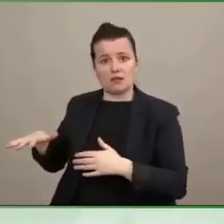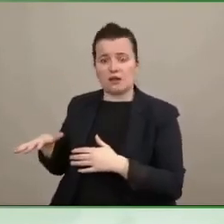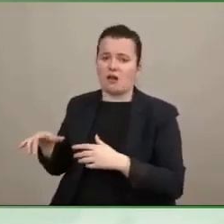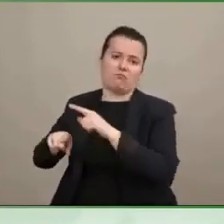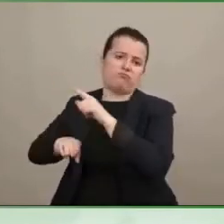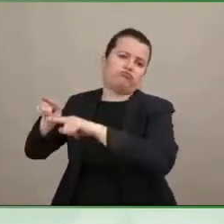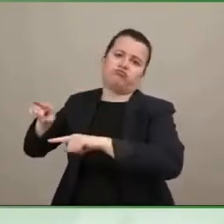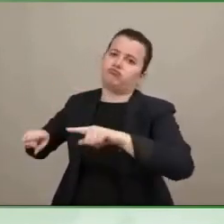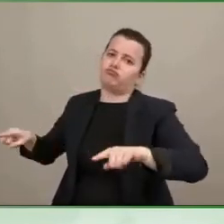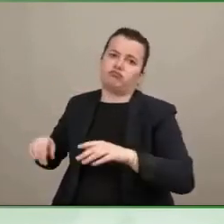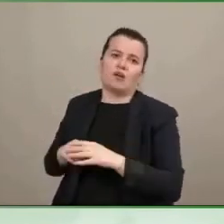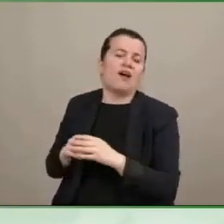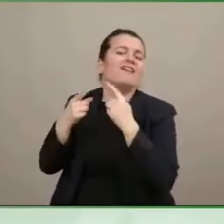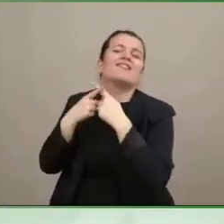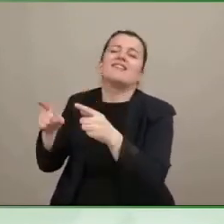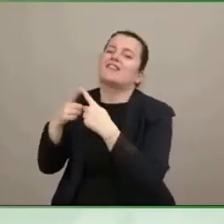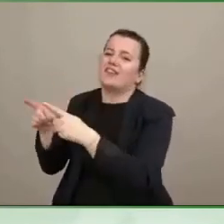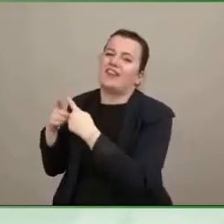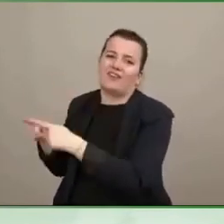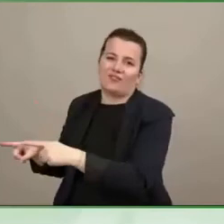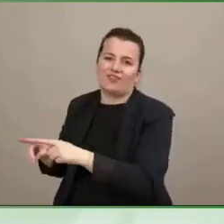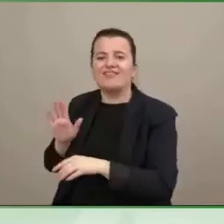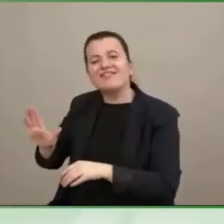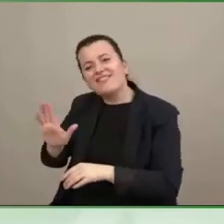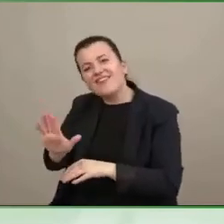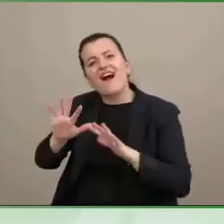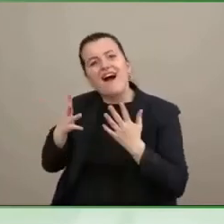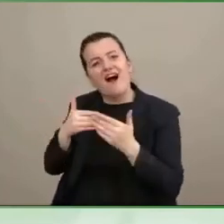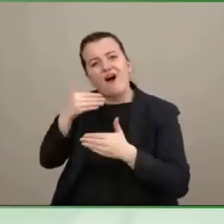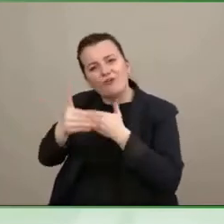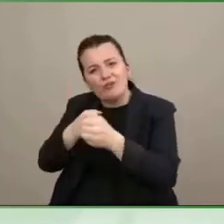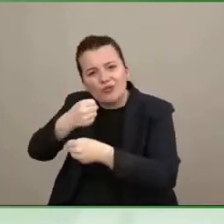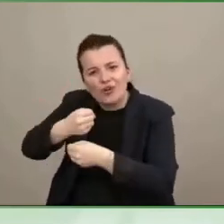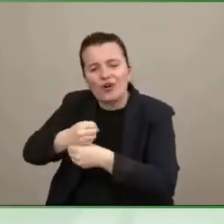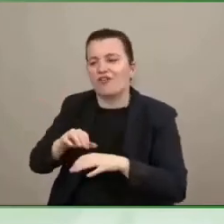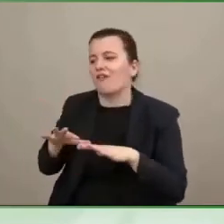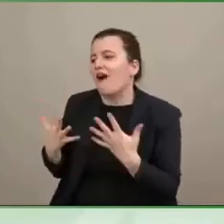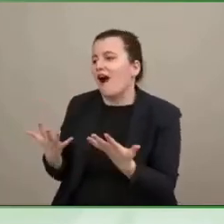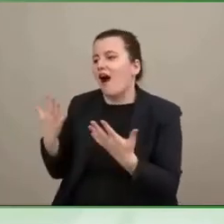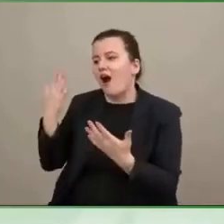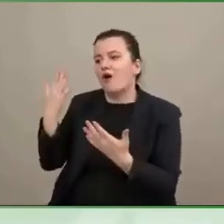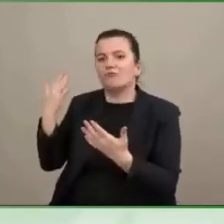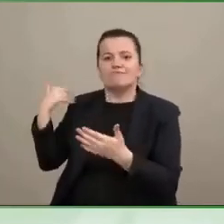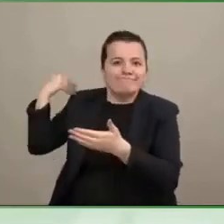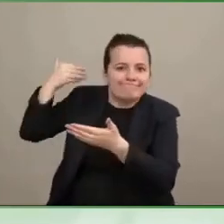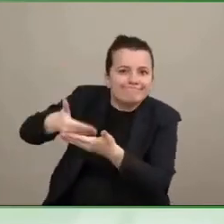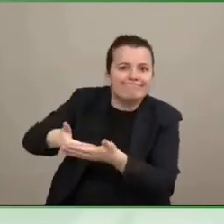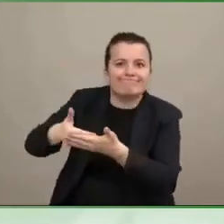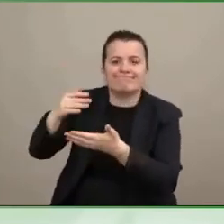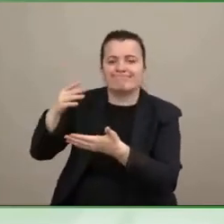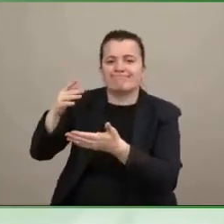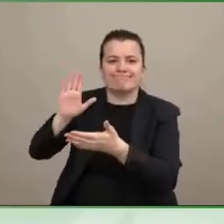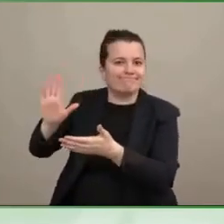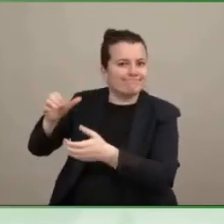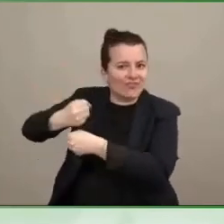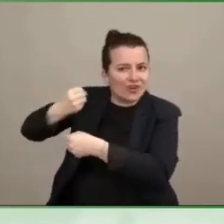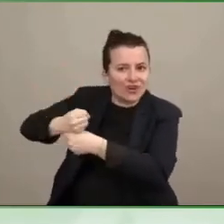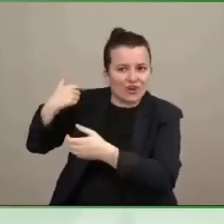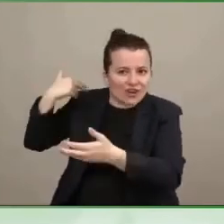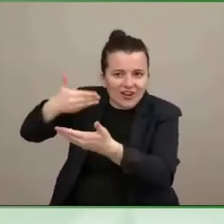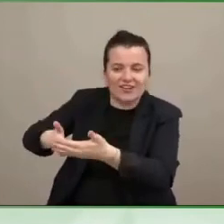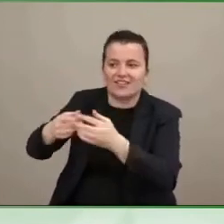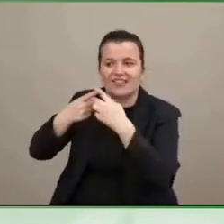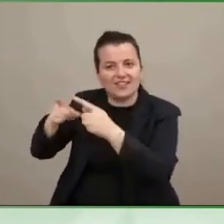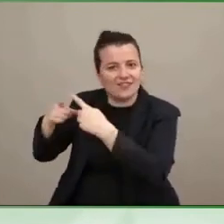people, on experience. And I think, you know, that would be my call to action, that it's the time is right to consider